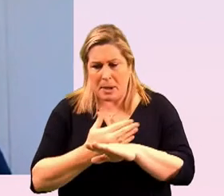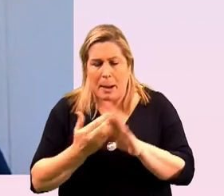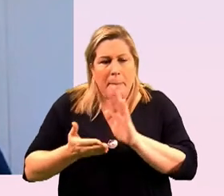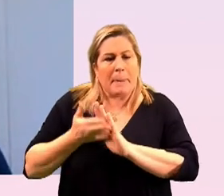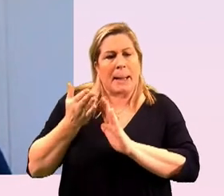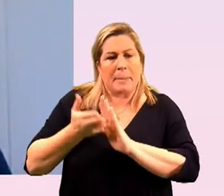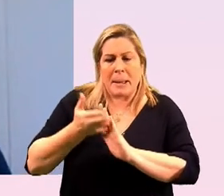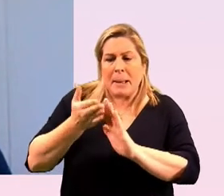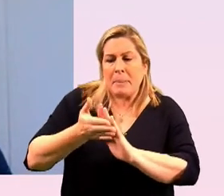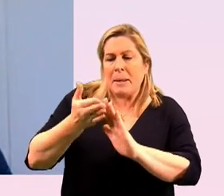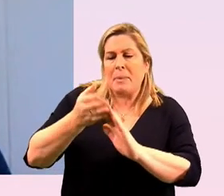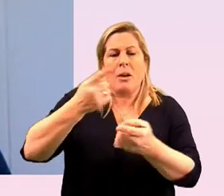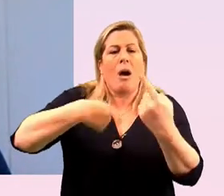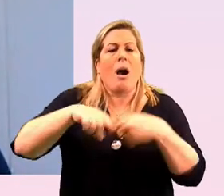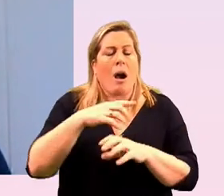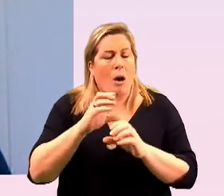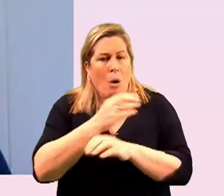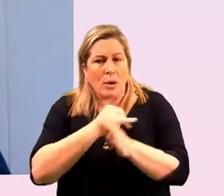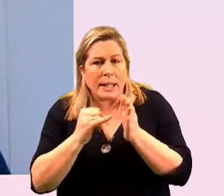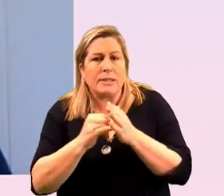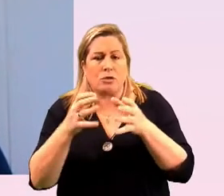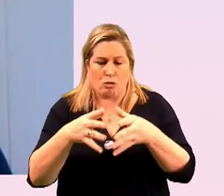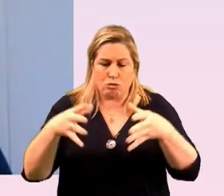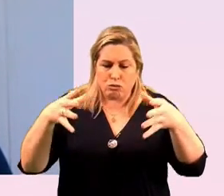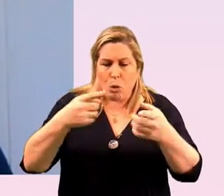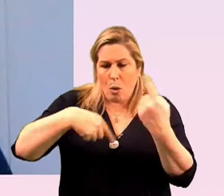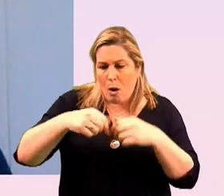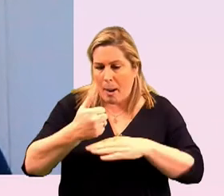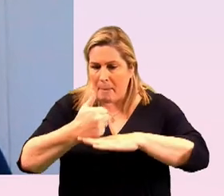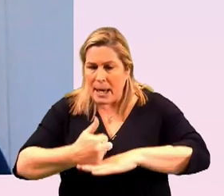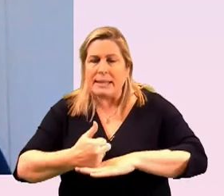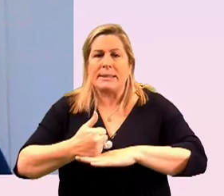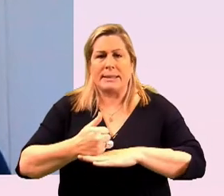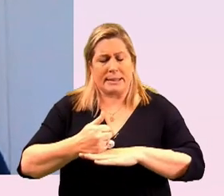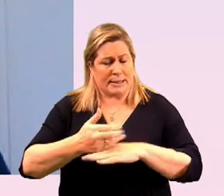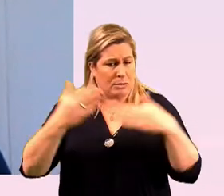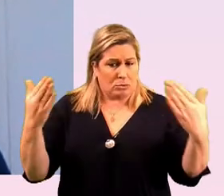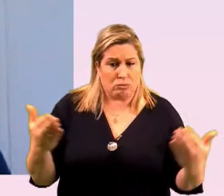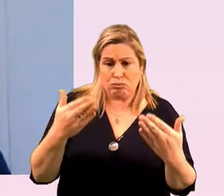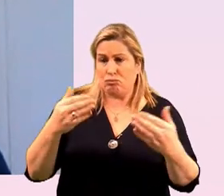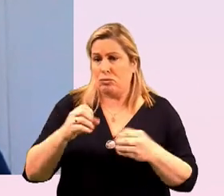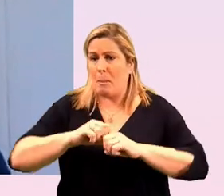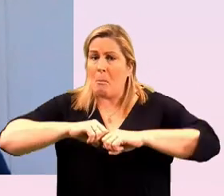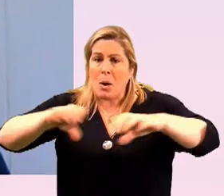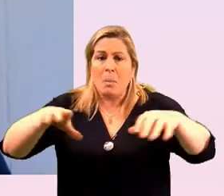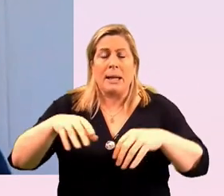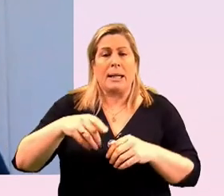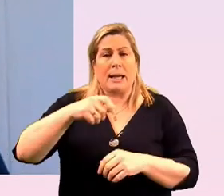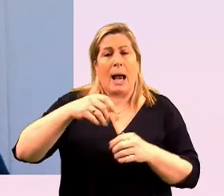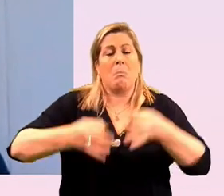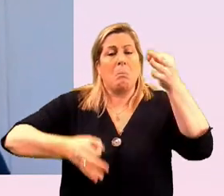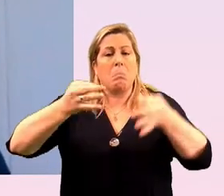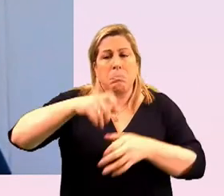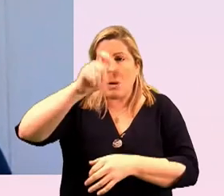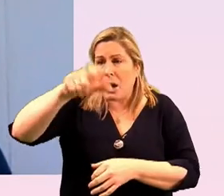build and air our arguments grow our arguments and convince the public and politicians and indeed our own